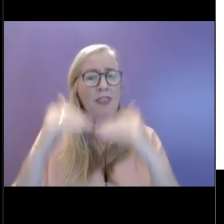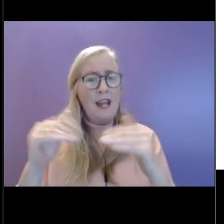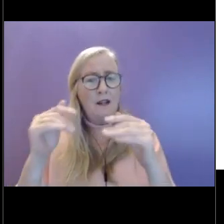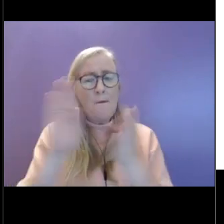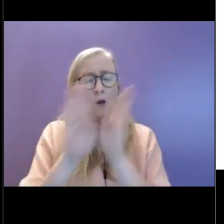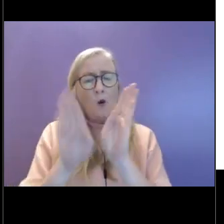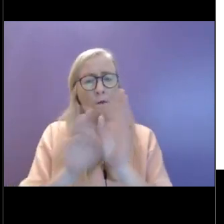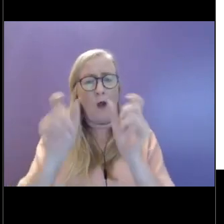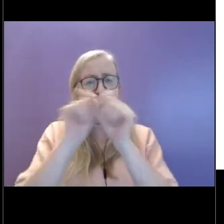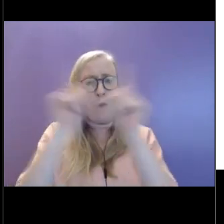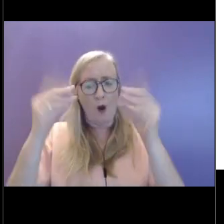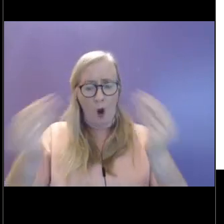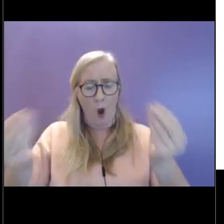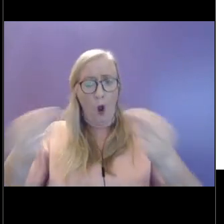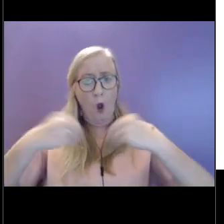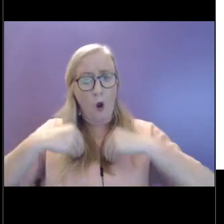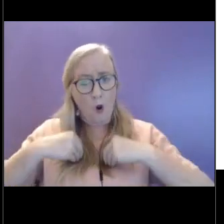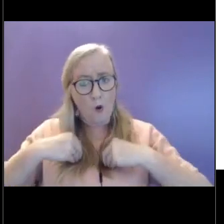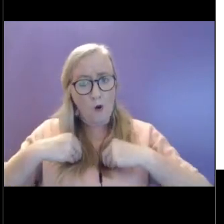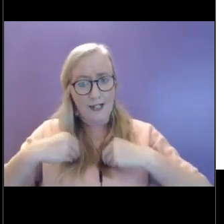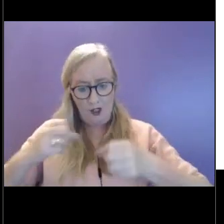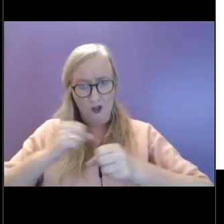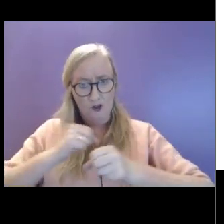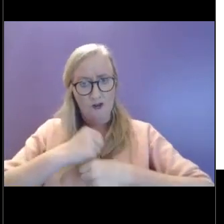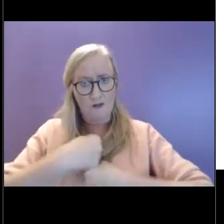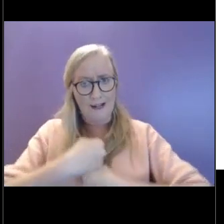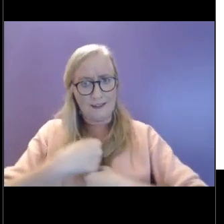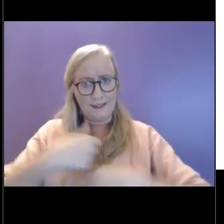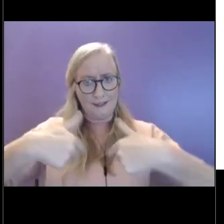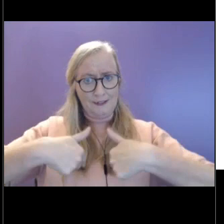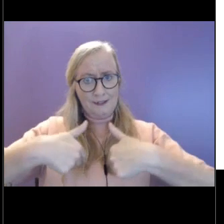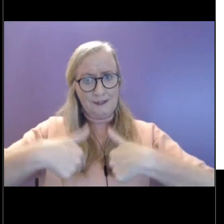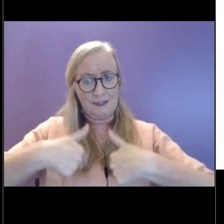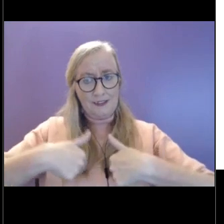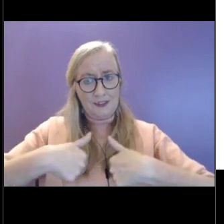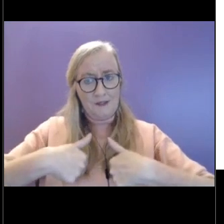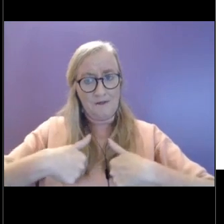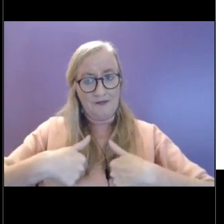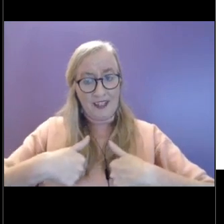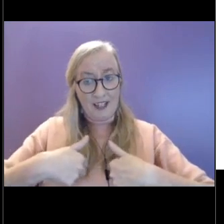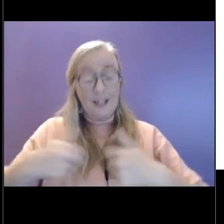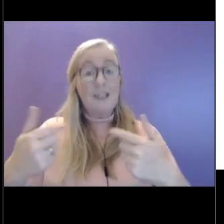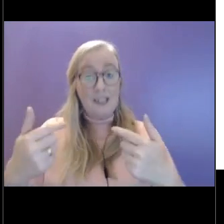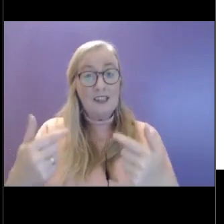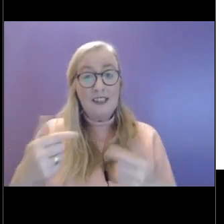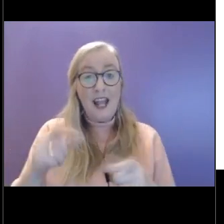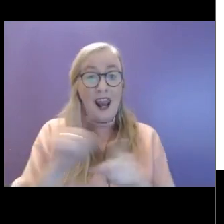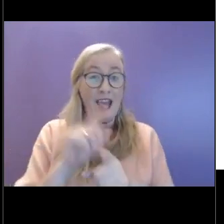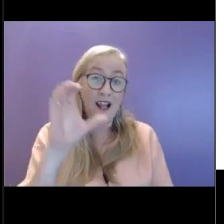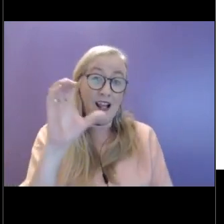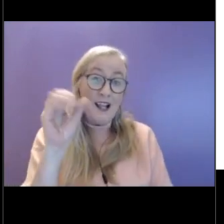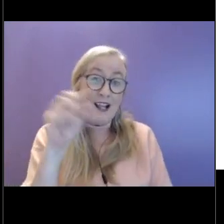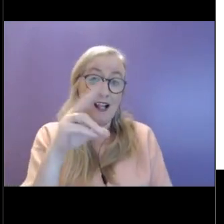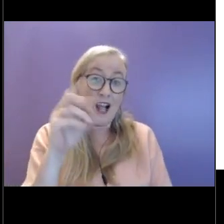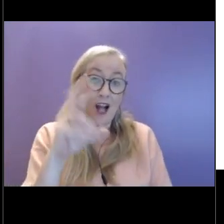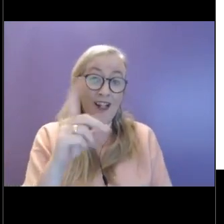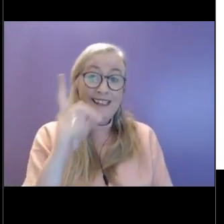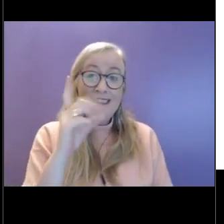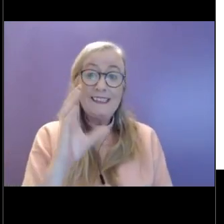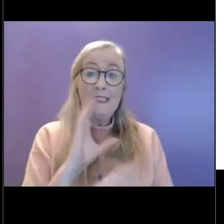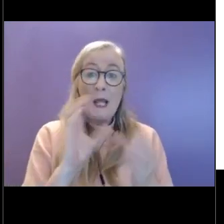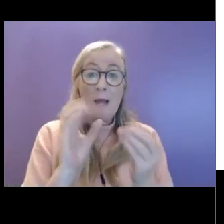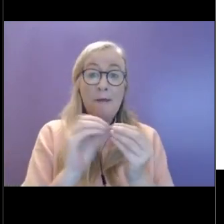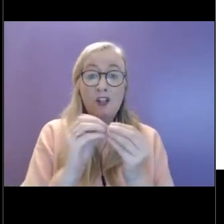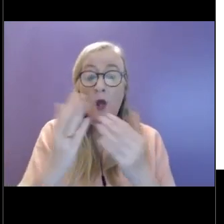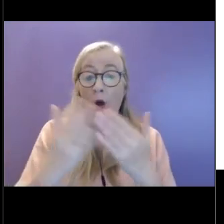stressors. So our own triggers and while we now know what Connor was talking about, kind of that, that funnel and what